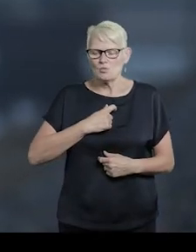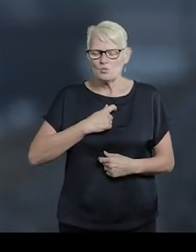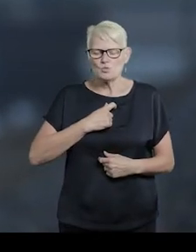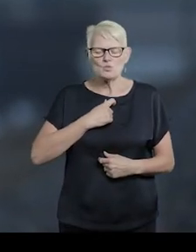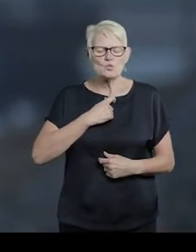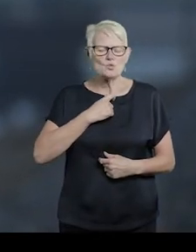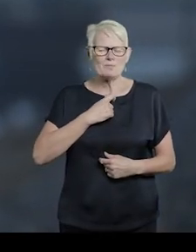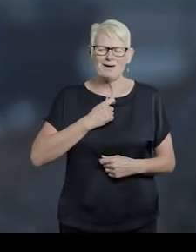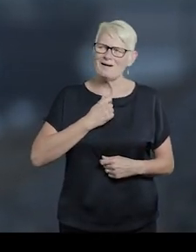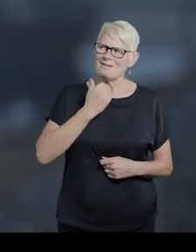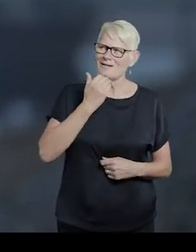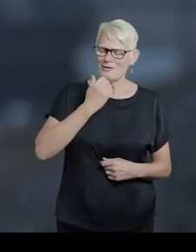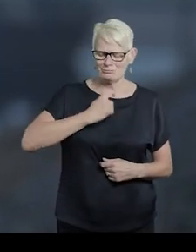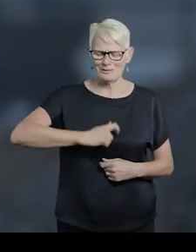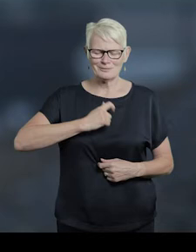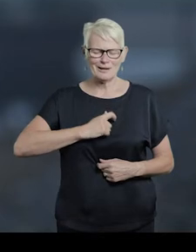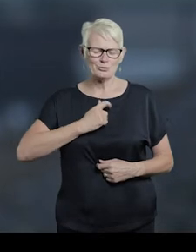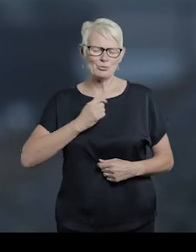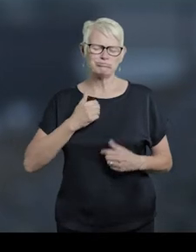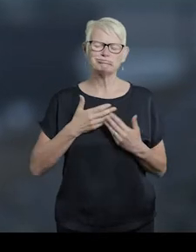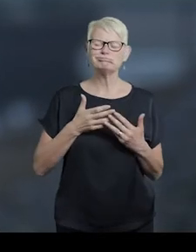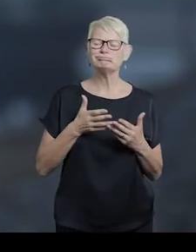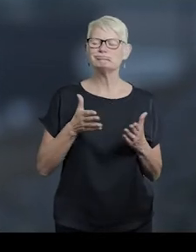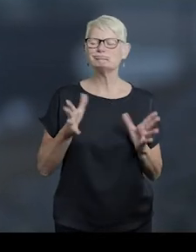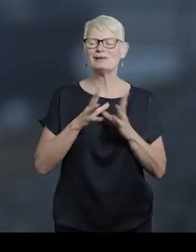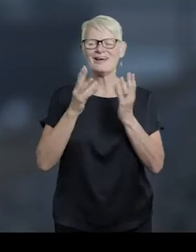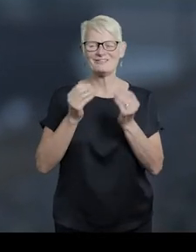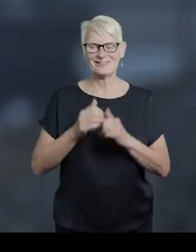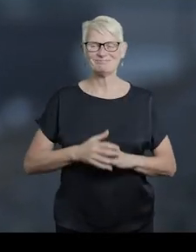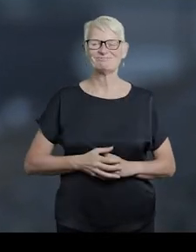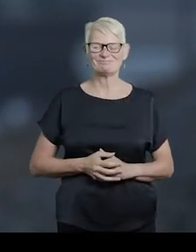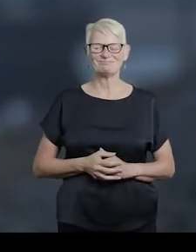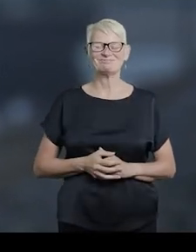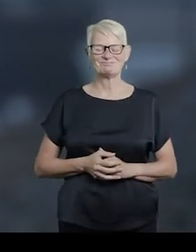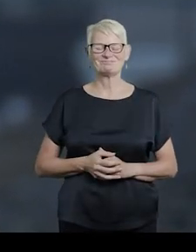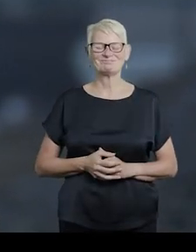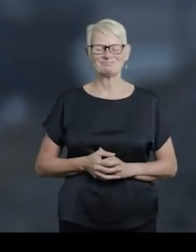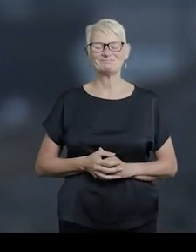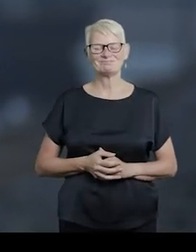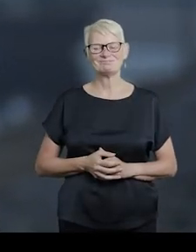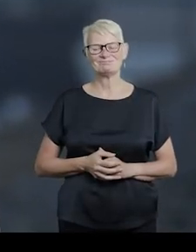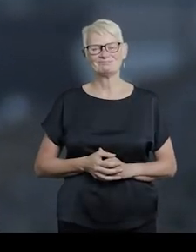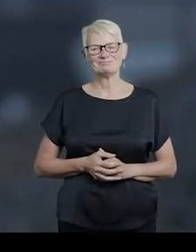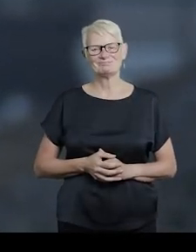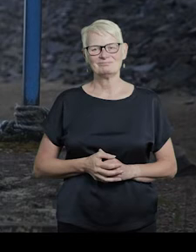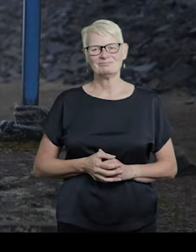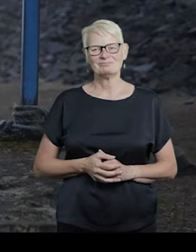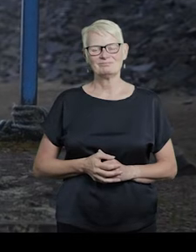And enough charisma to sink a ship. M'ha ha ha ha ha ha. M'ha ha